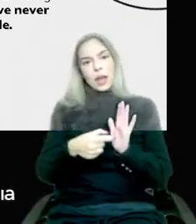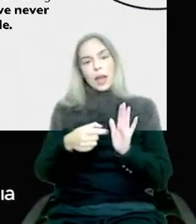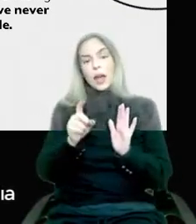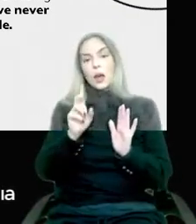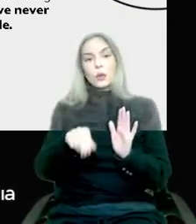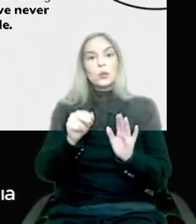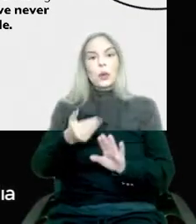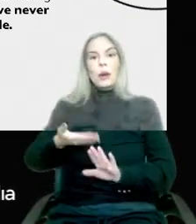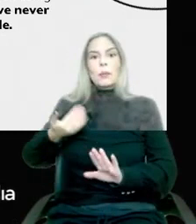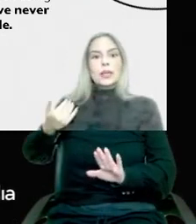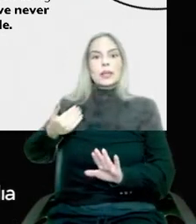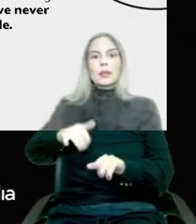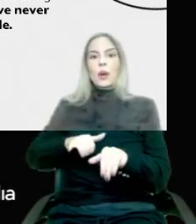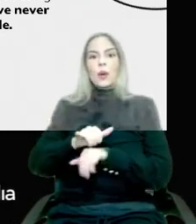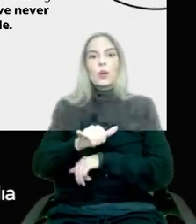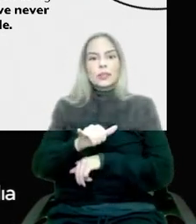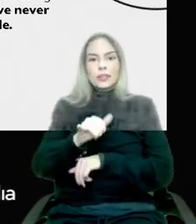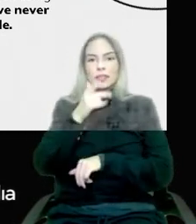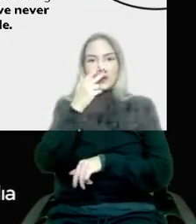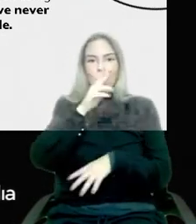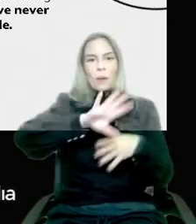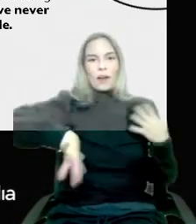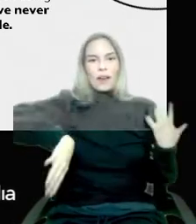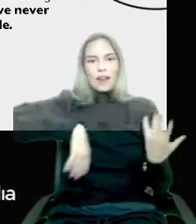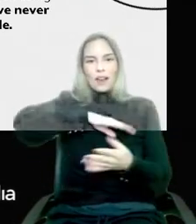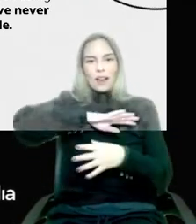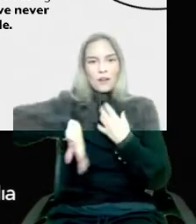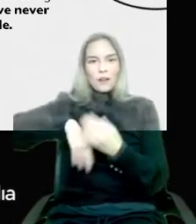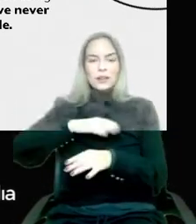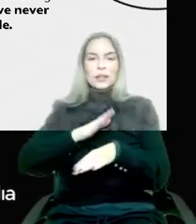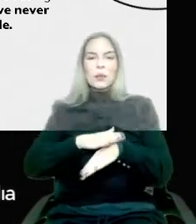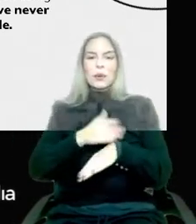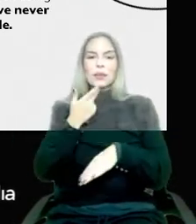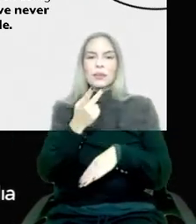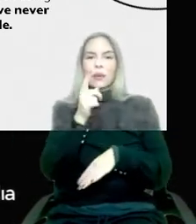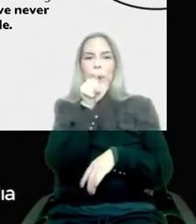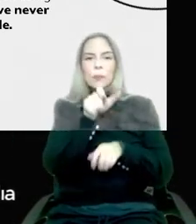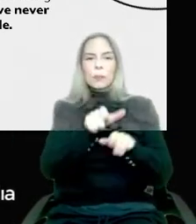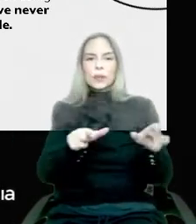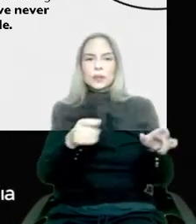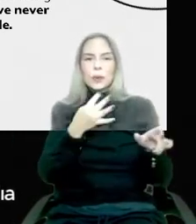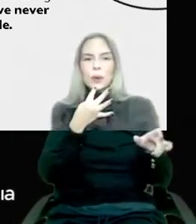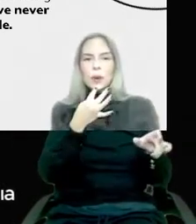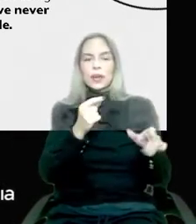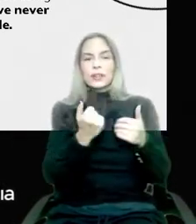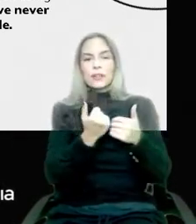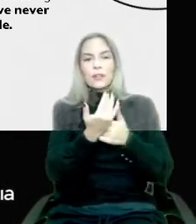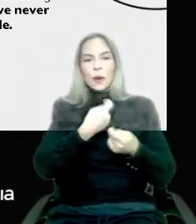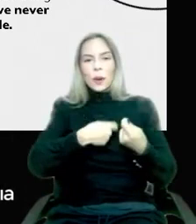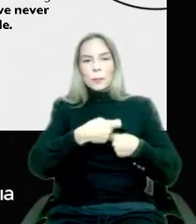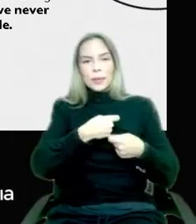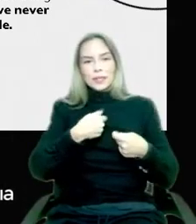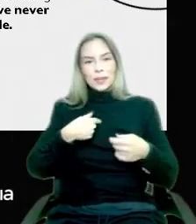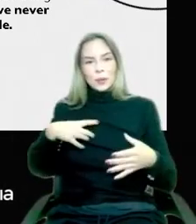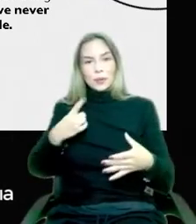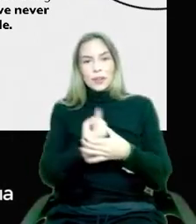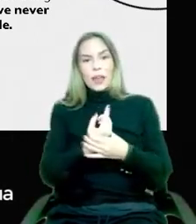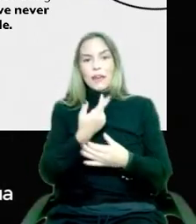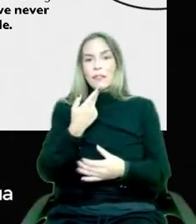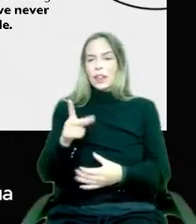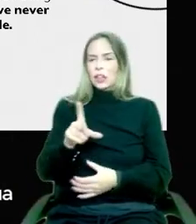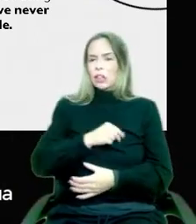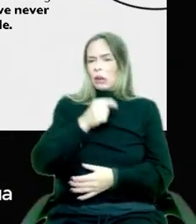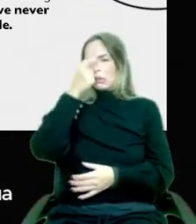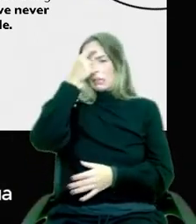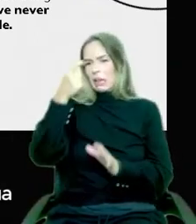-ending chaos. Like a lot of, you know, when I talk to some people who are outside of the business I'm in, they're like, oh, AI is going to destroy everything. I'm like, no,